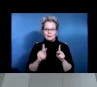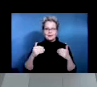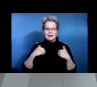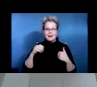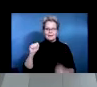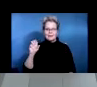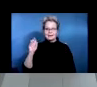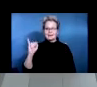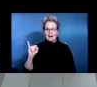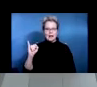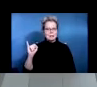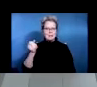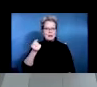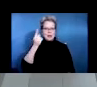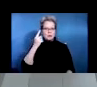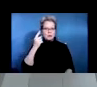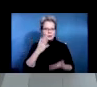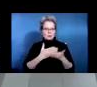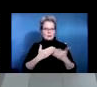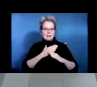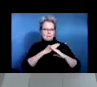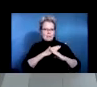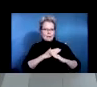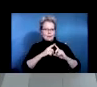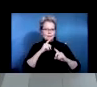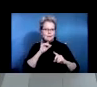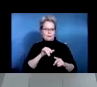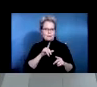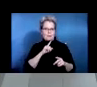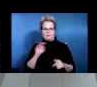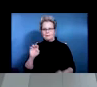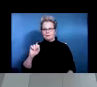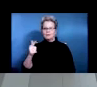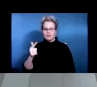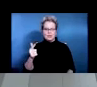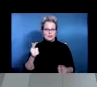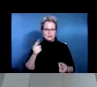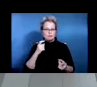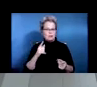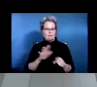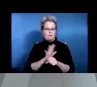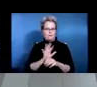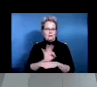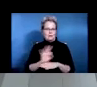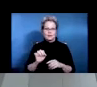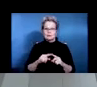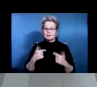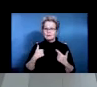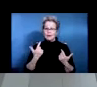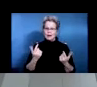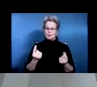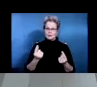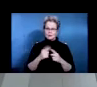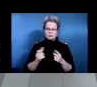functions of, of a customer support associate. Um, so I had to start to collect documentation about what